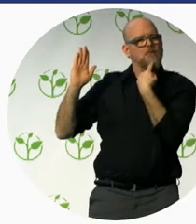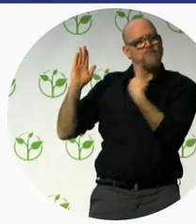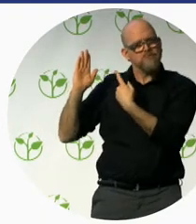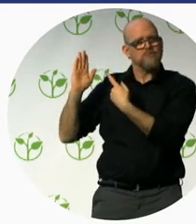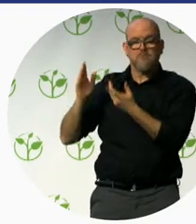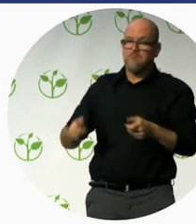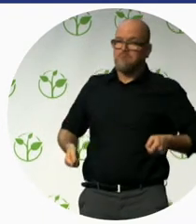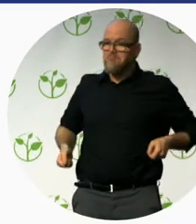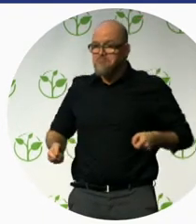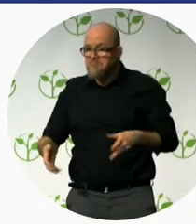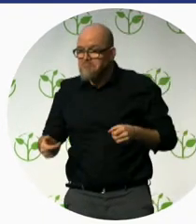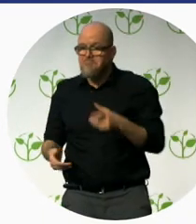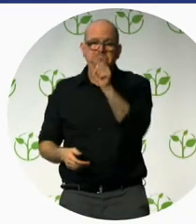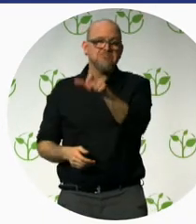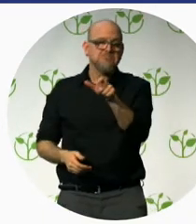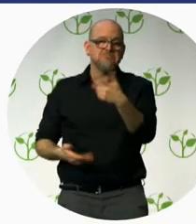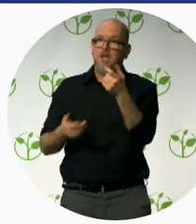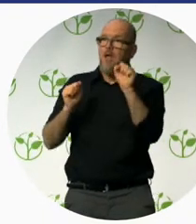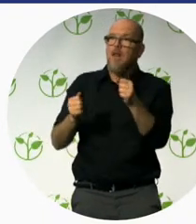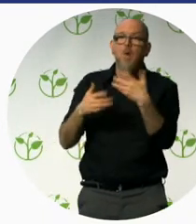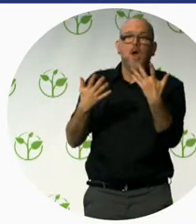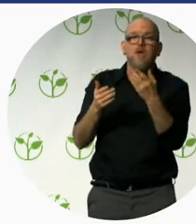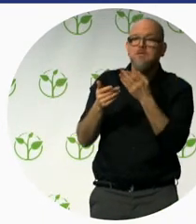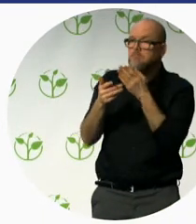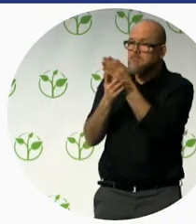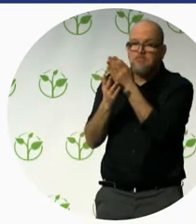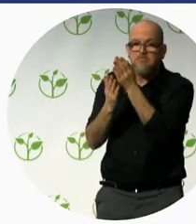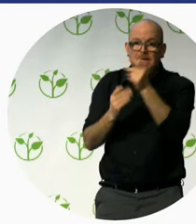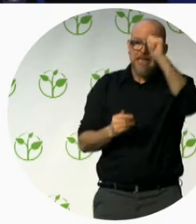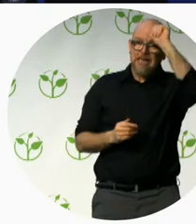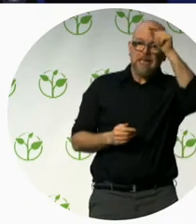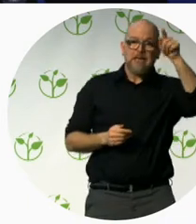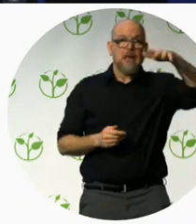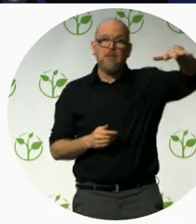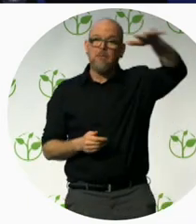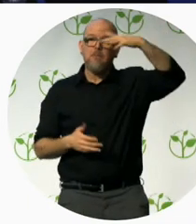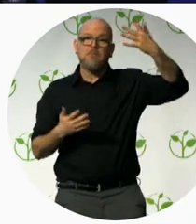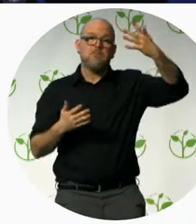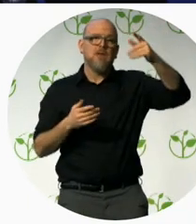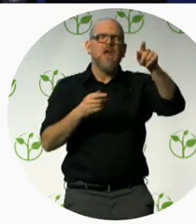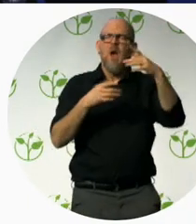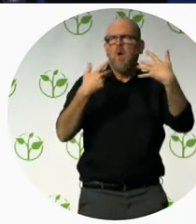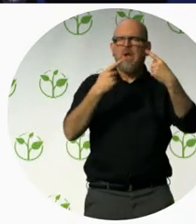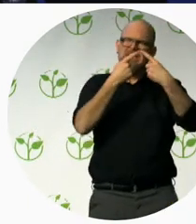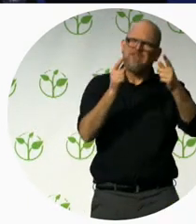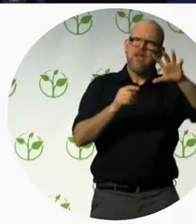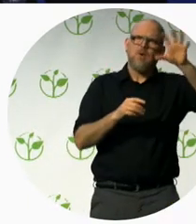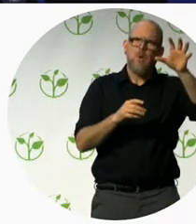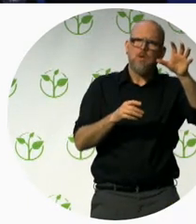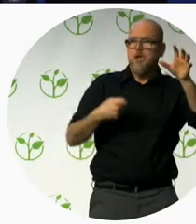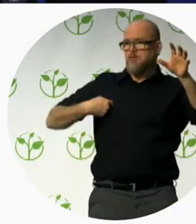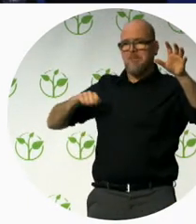walk in India than in Spain. So it's not quite logic that